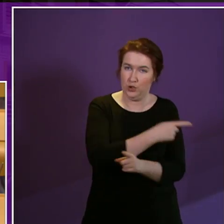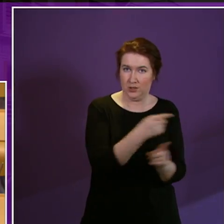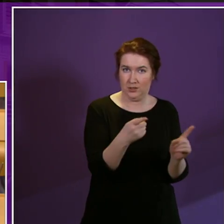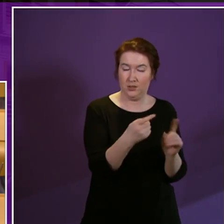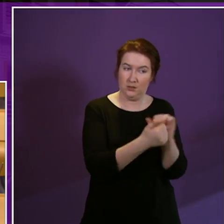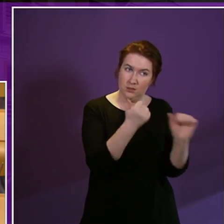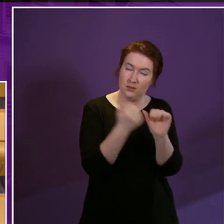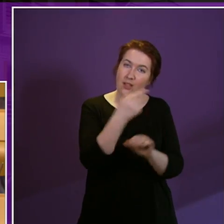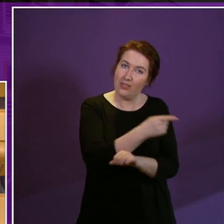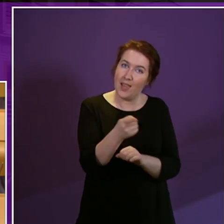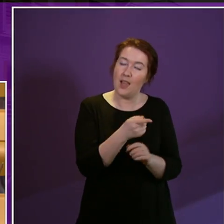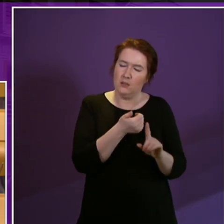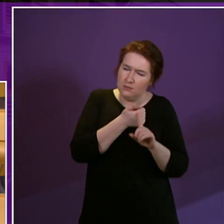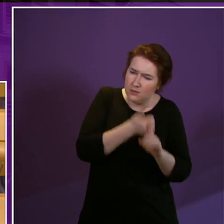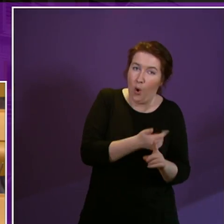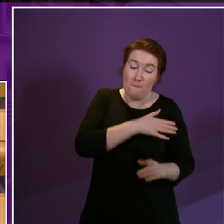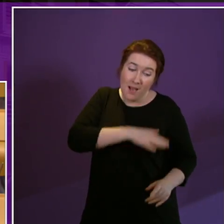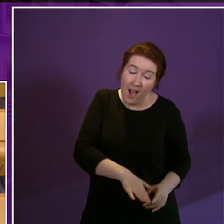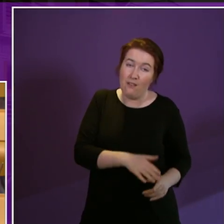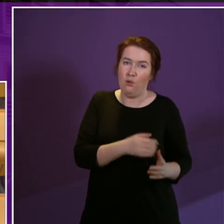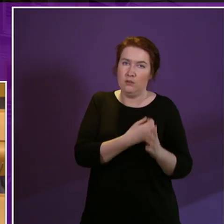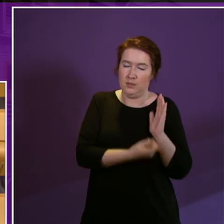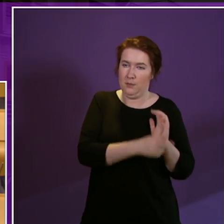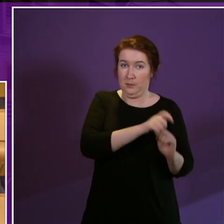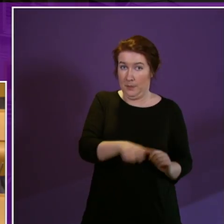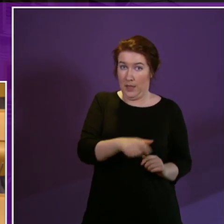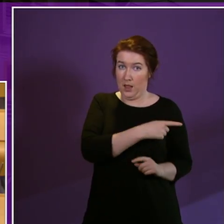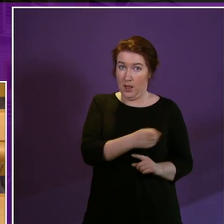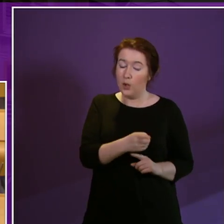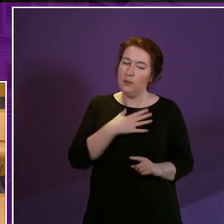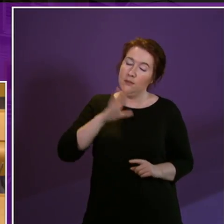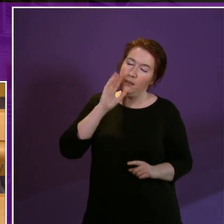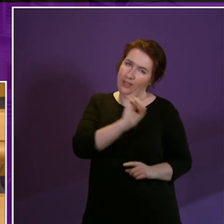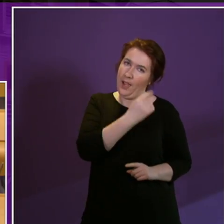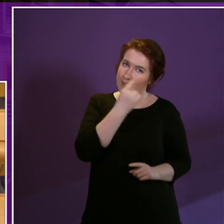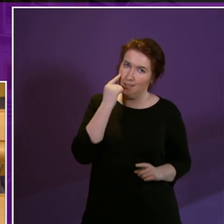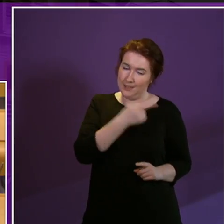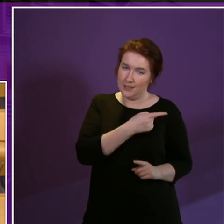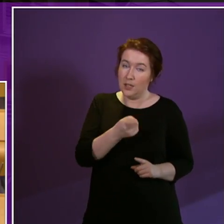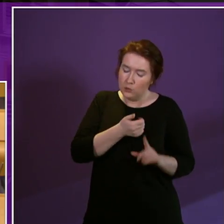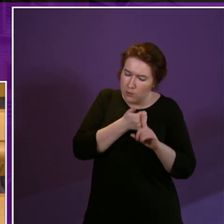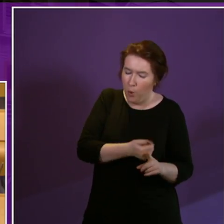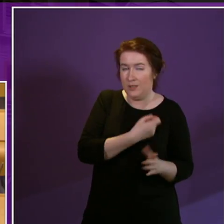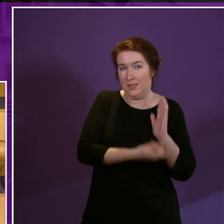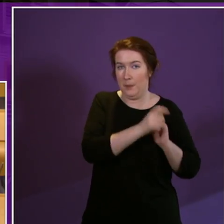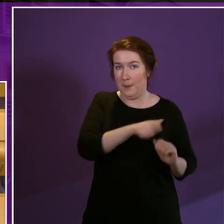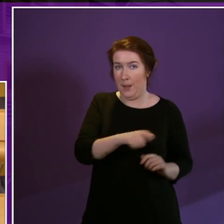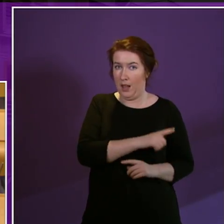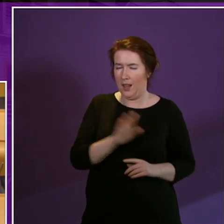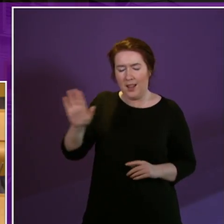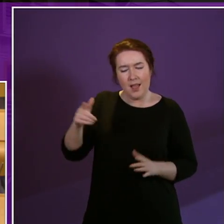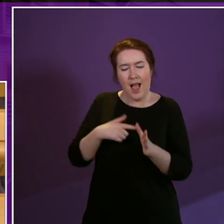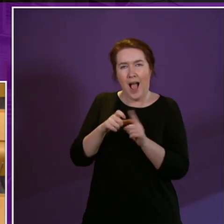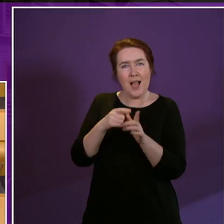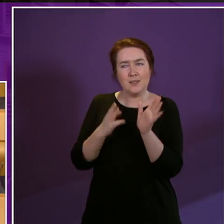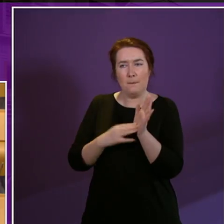to advocate on behalf or advocate on behalf of disabled people and support disabled people. You know, Adam